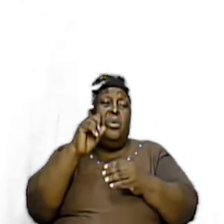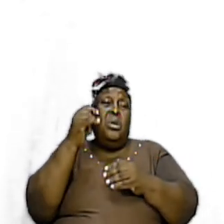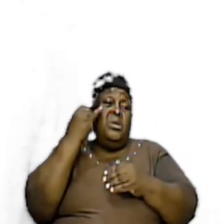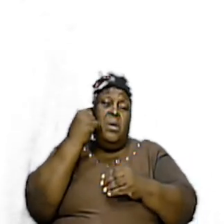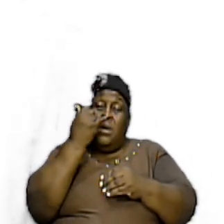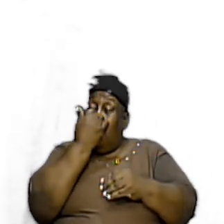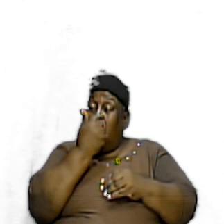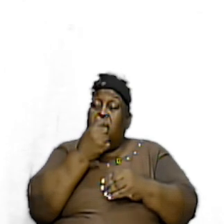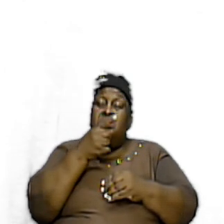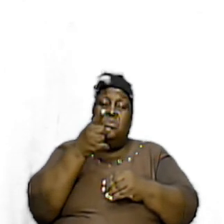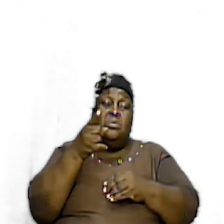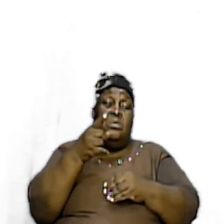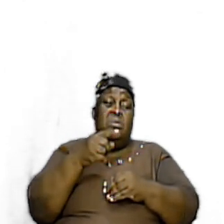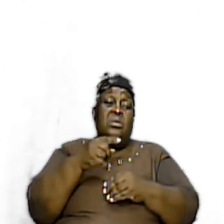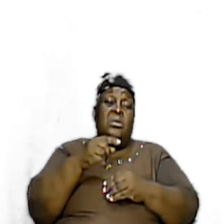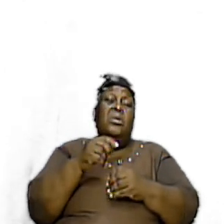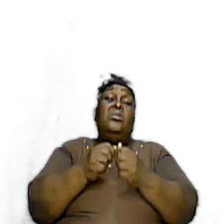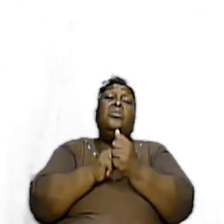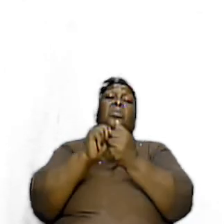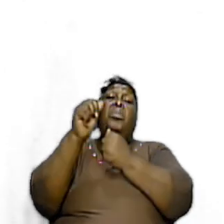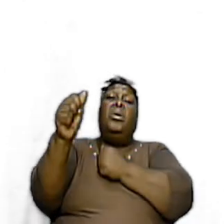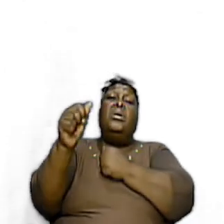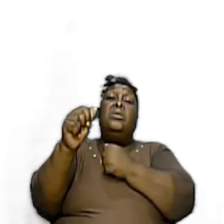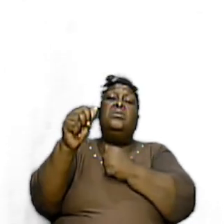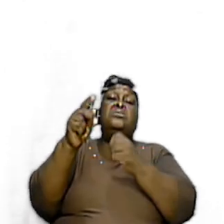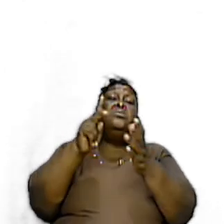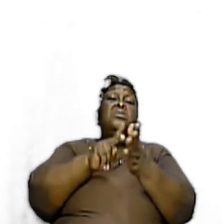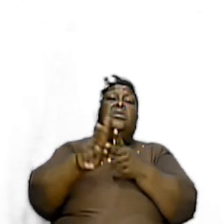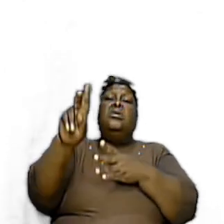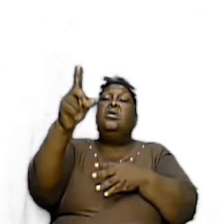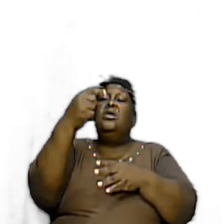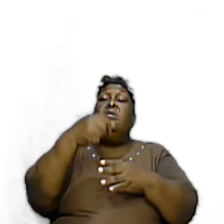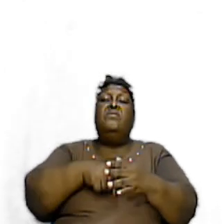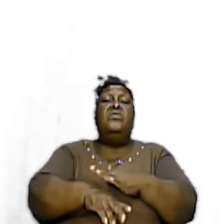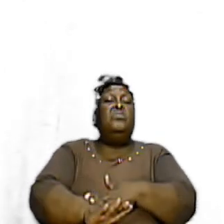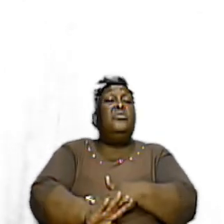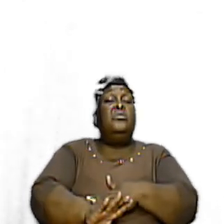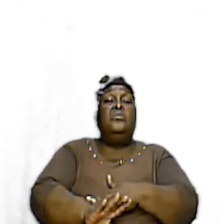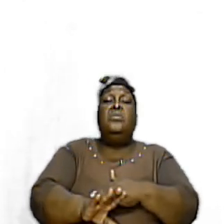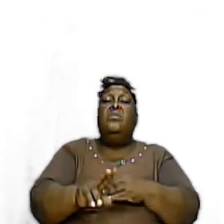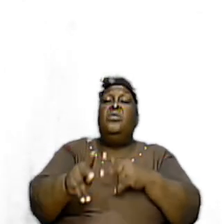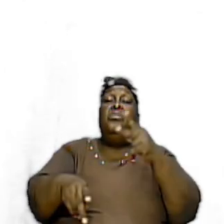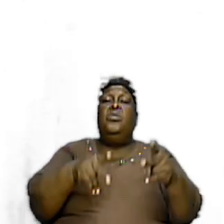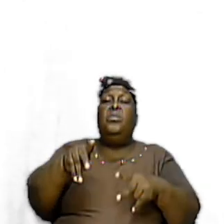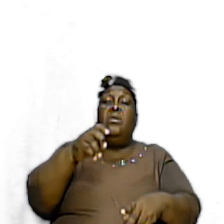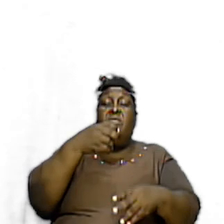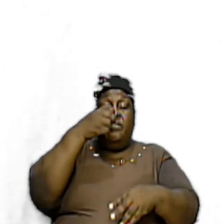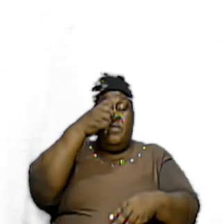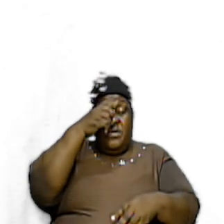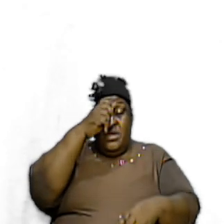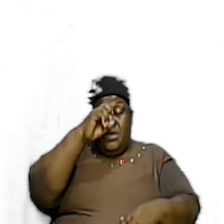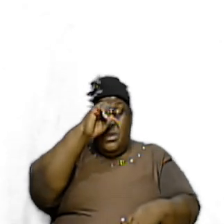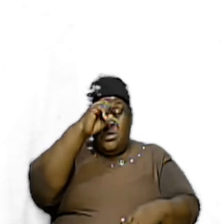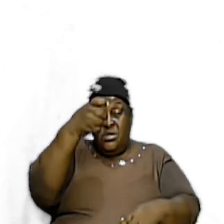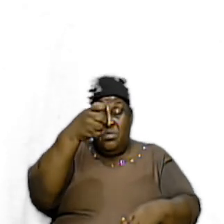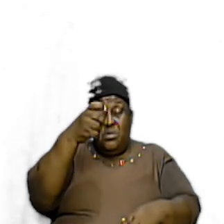to do Is just pass over And leave Israel And kill the firstborn Of the people Of Egypt But that didn't happen